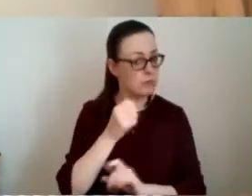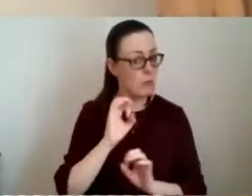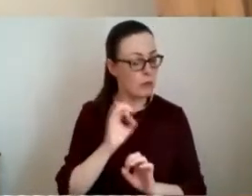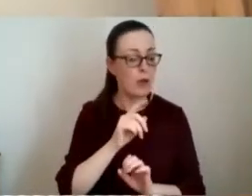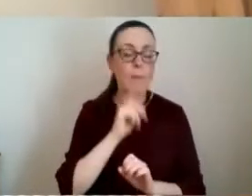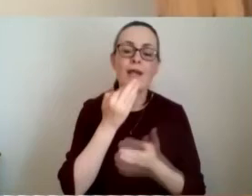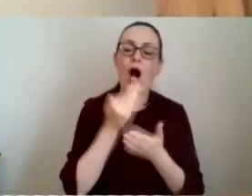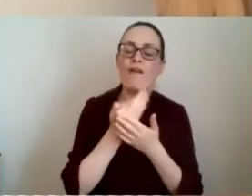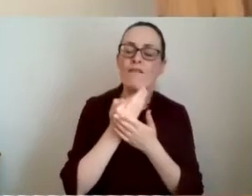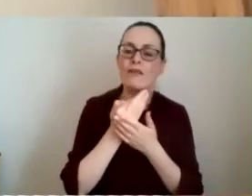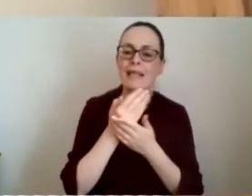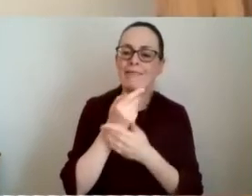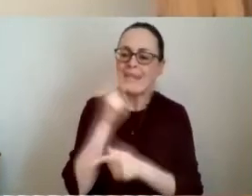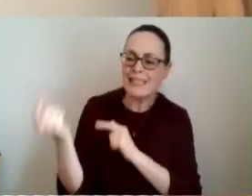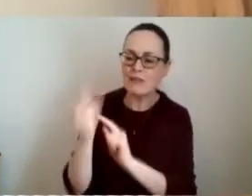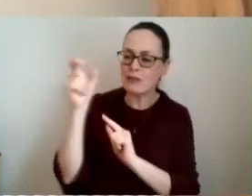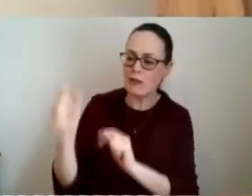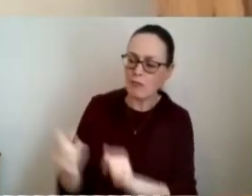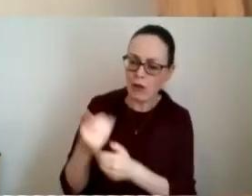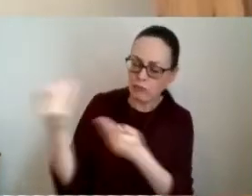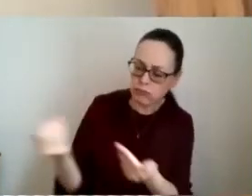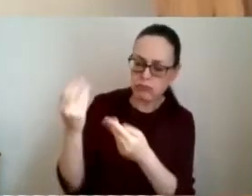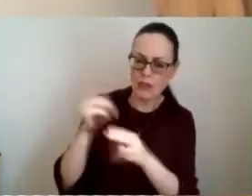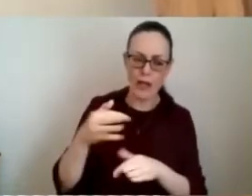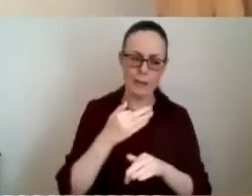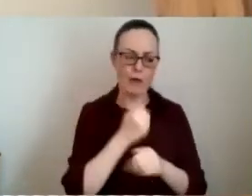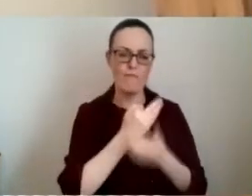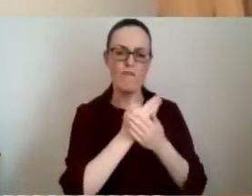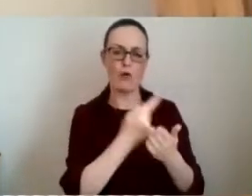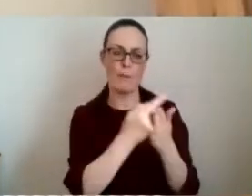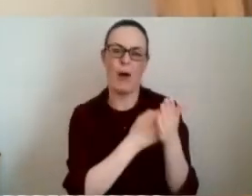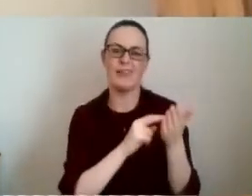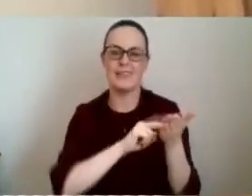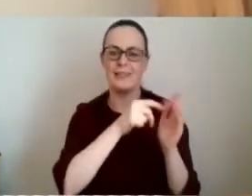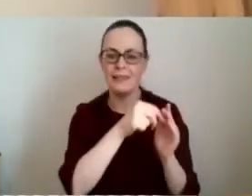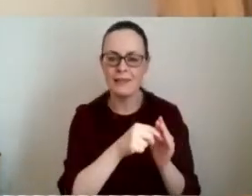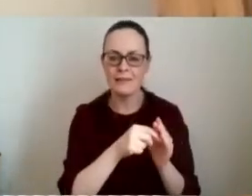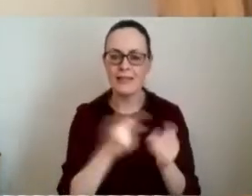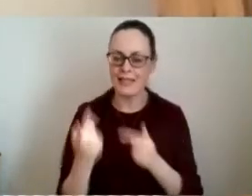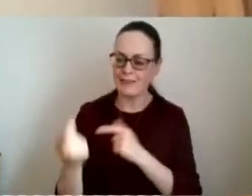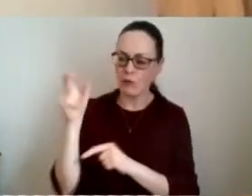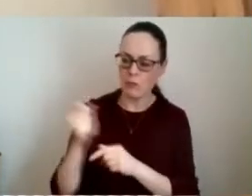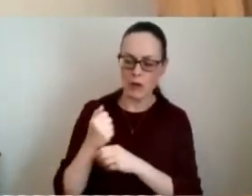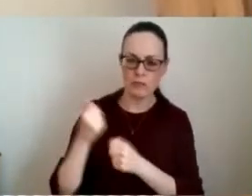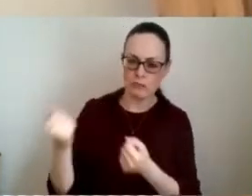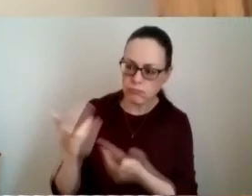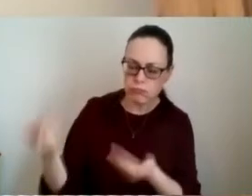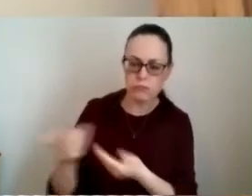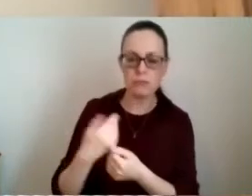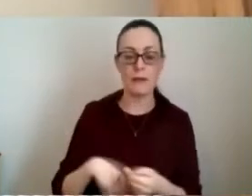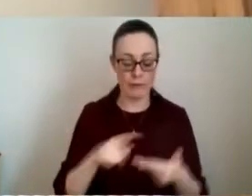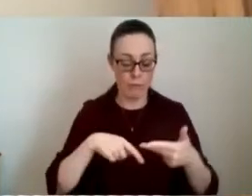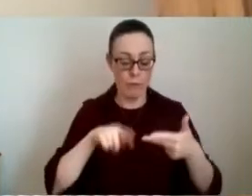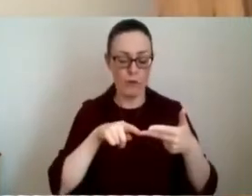driven by individuals rather than following following policy initiatives thirdly then there was an issue